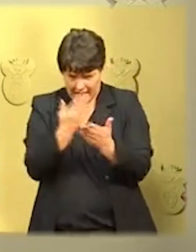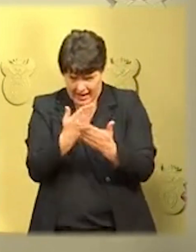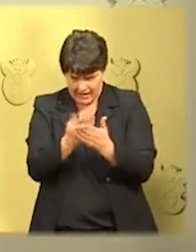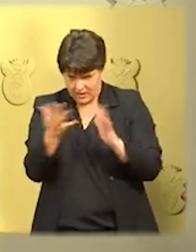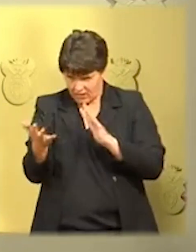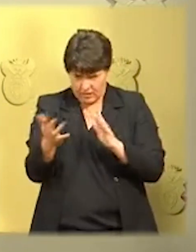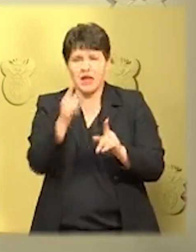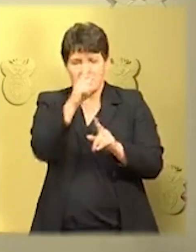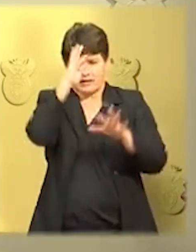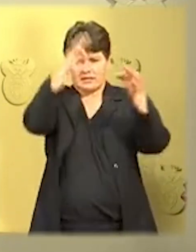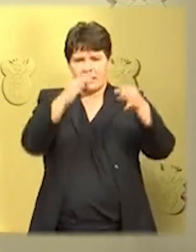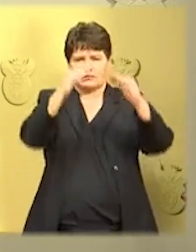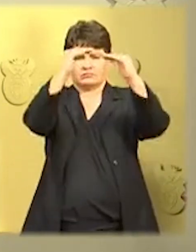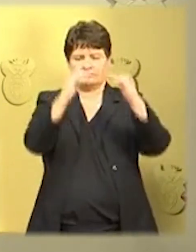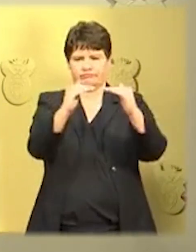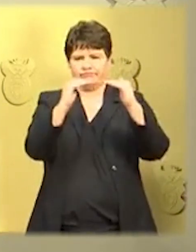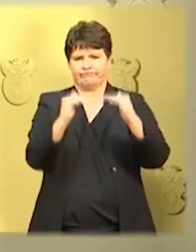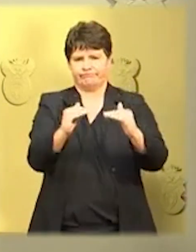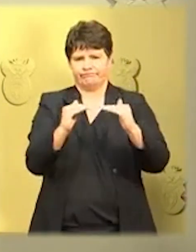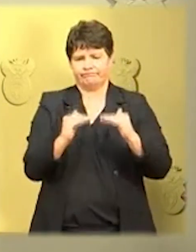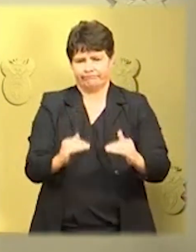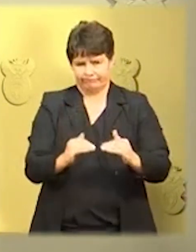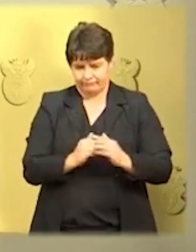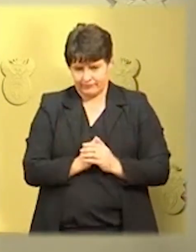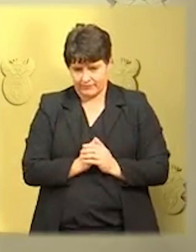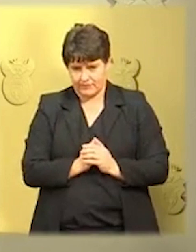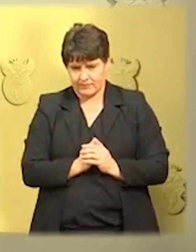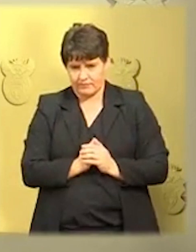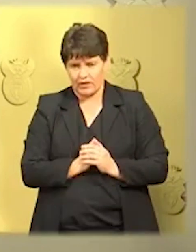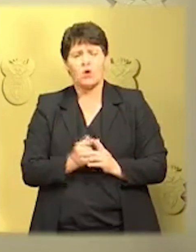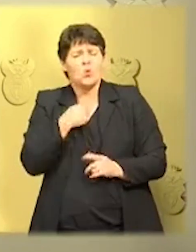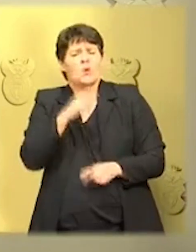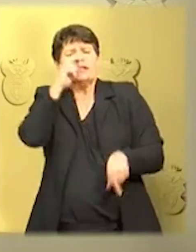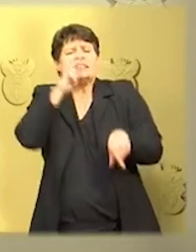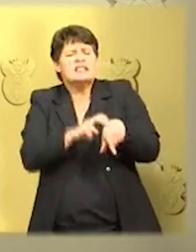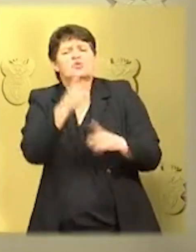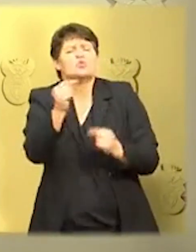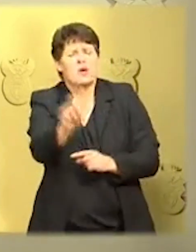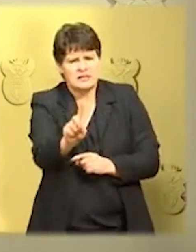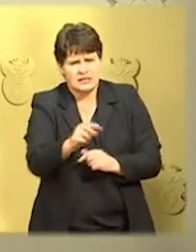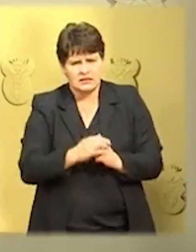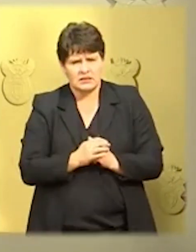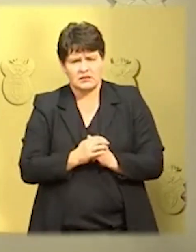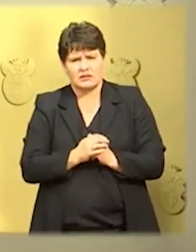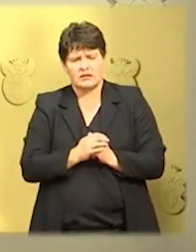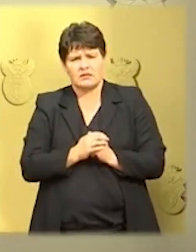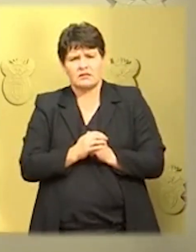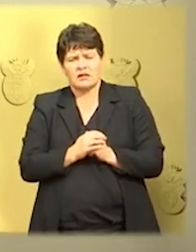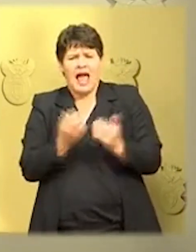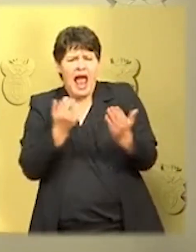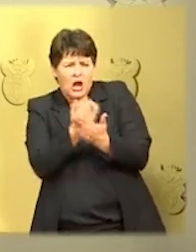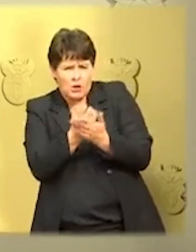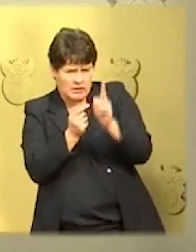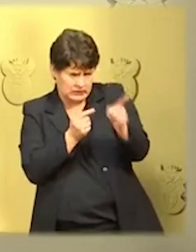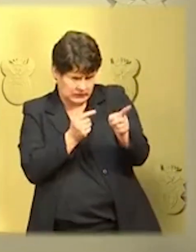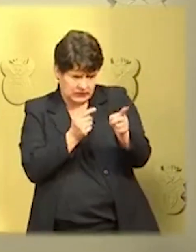We have undertaken a detailed exercise to classify the different parts of the economy